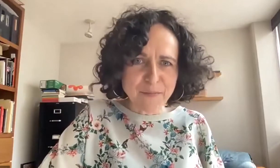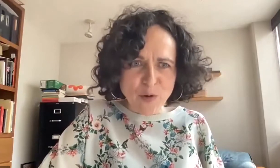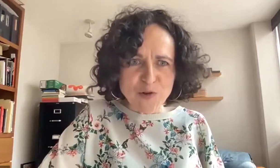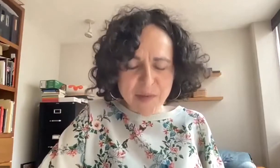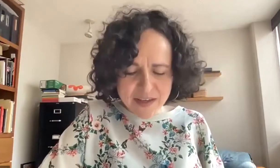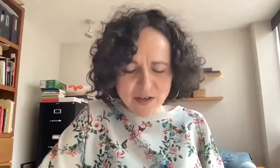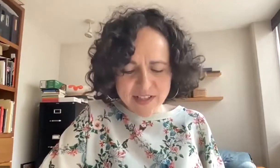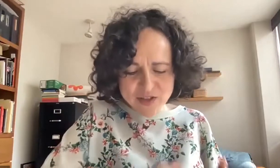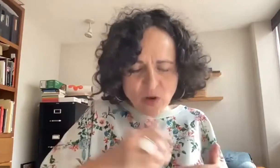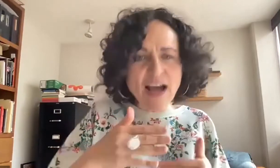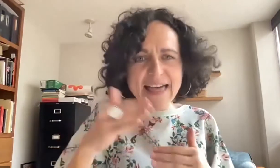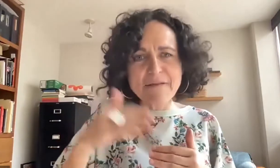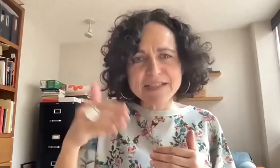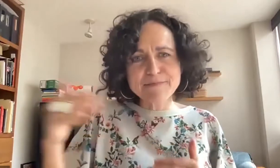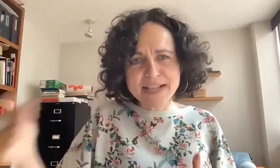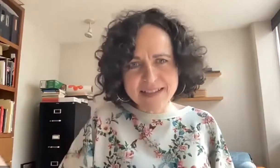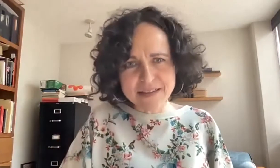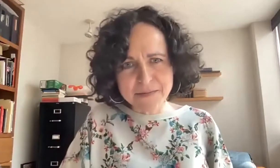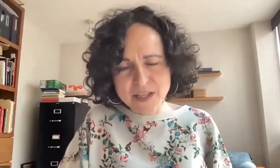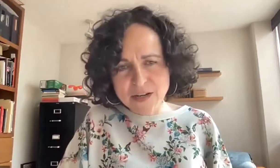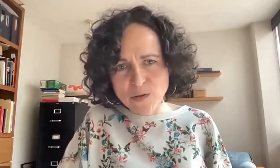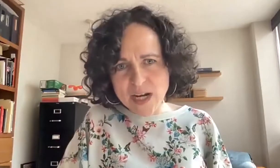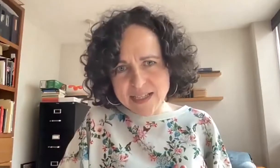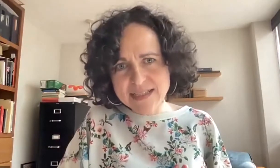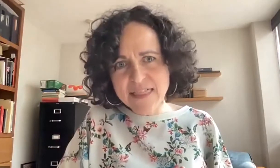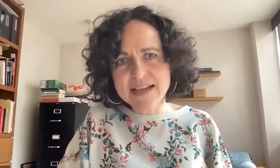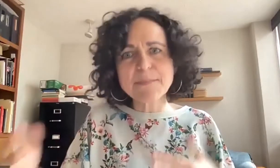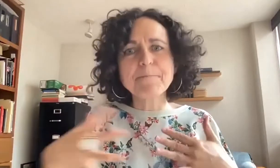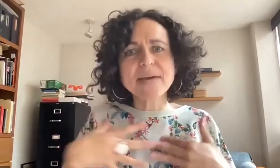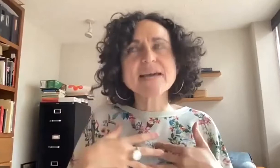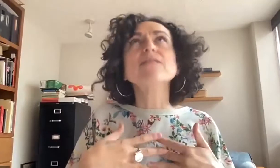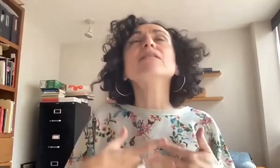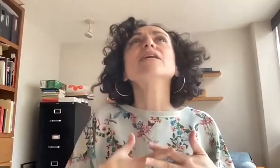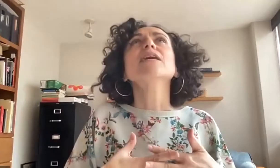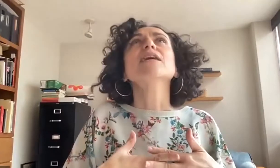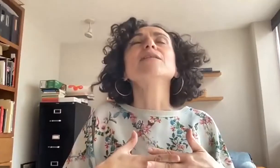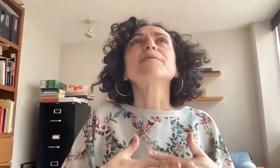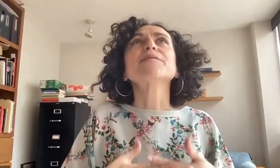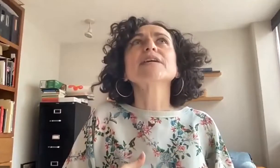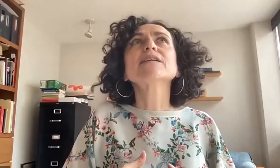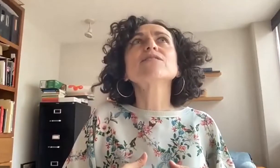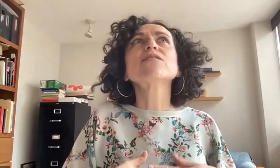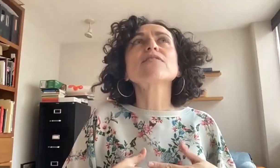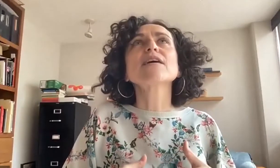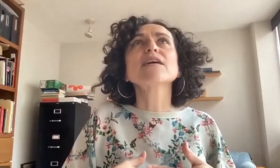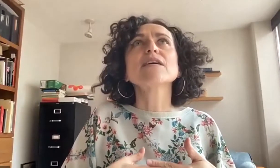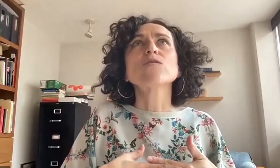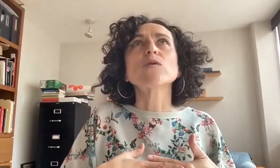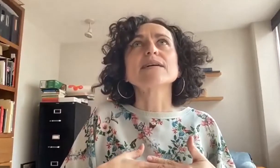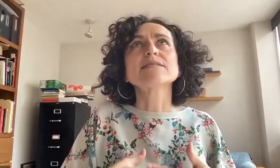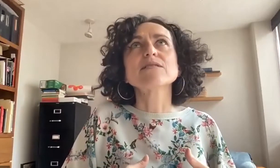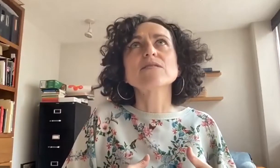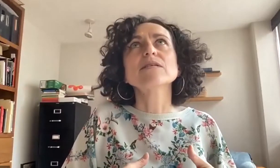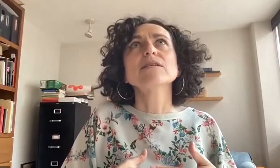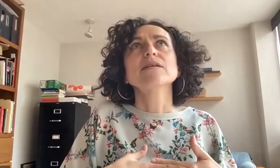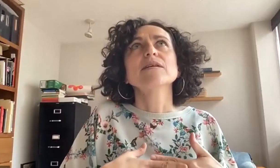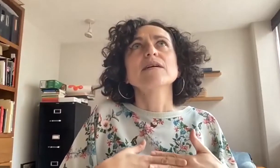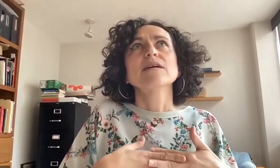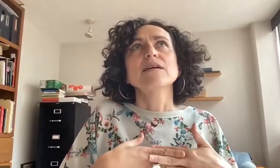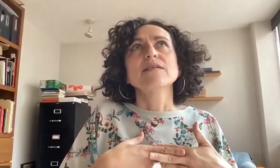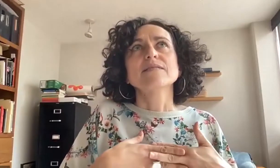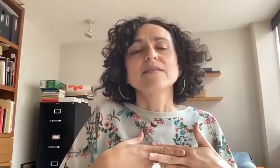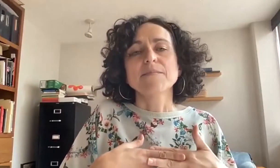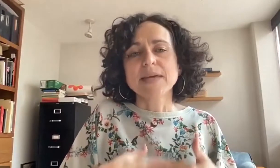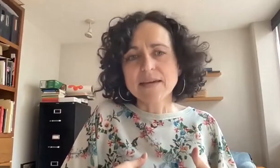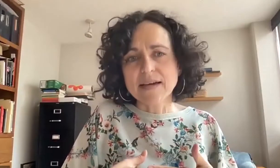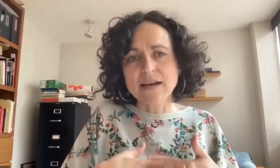school techniques, they are moving towards individualization, but the